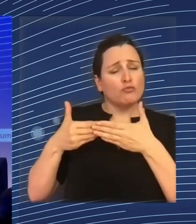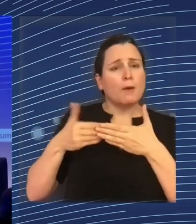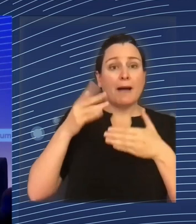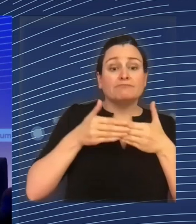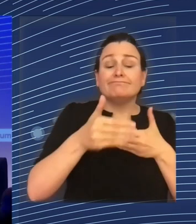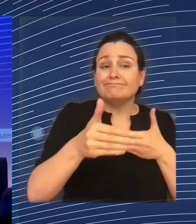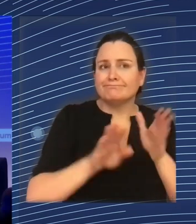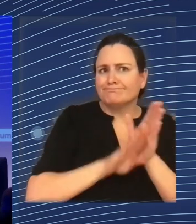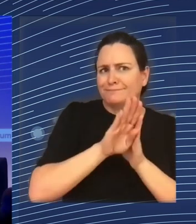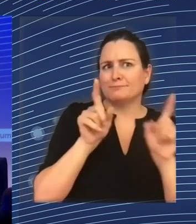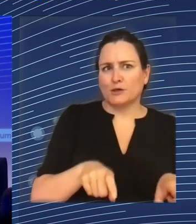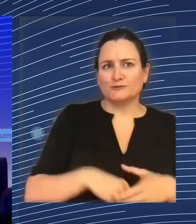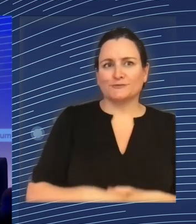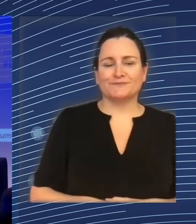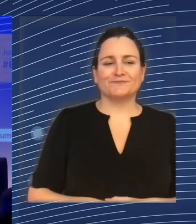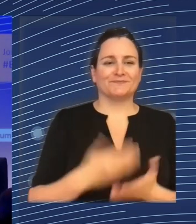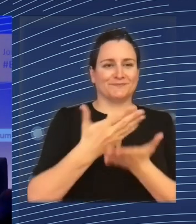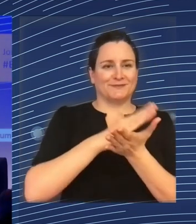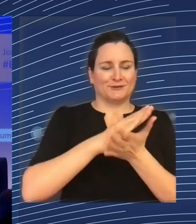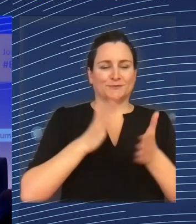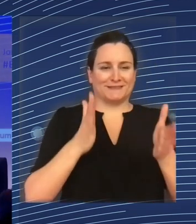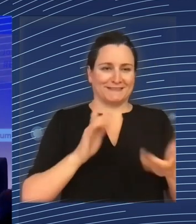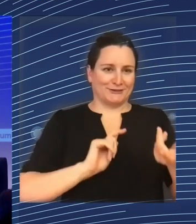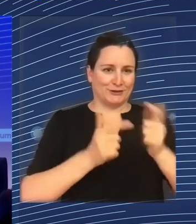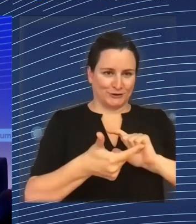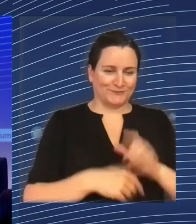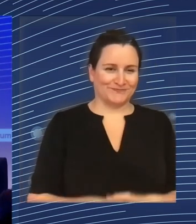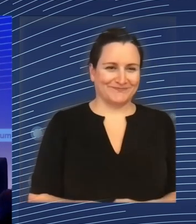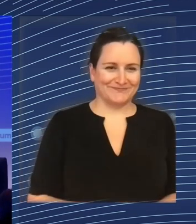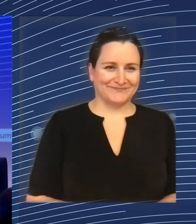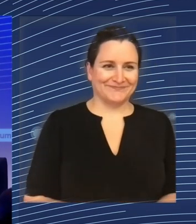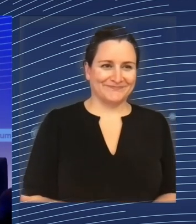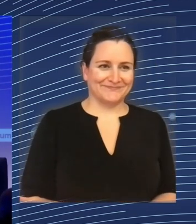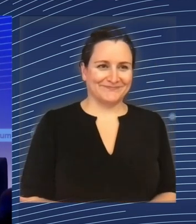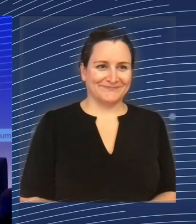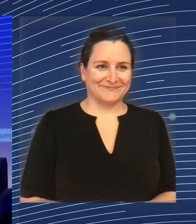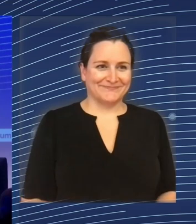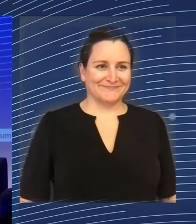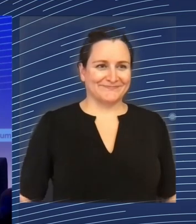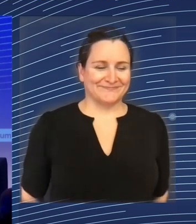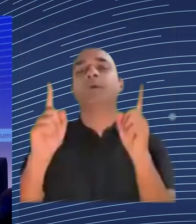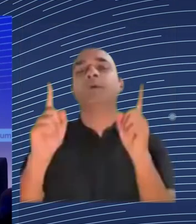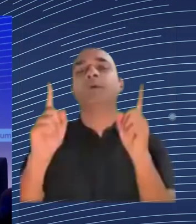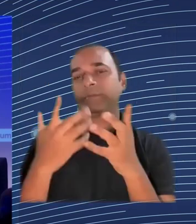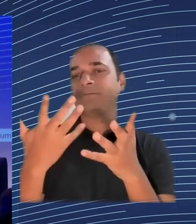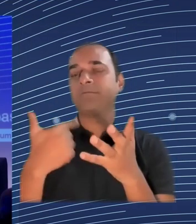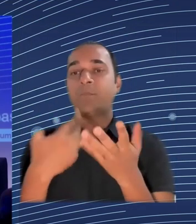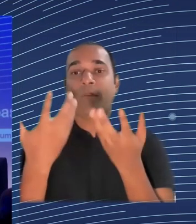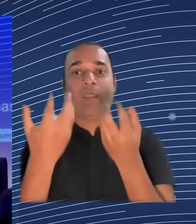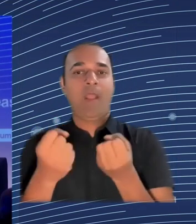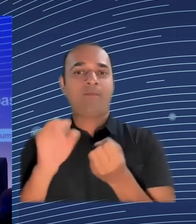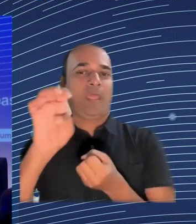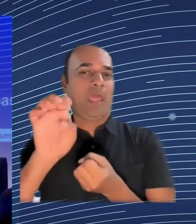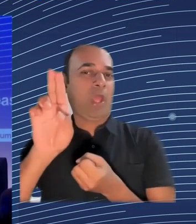priorities and we have, how to say, very good ideas bottom up. And we have to match them,